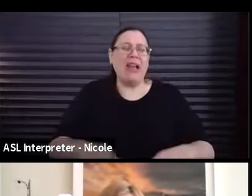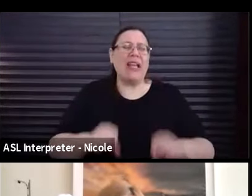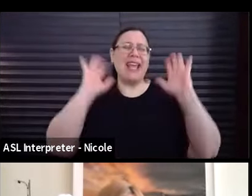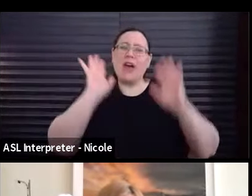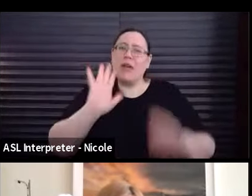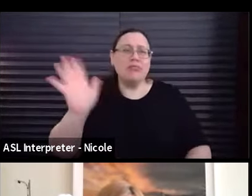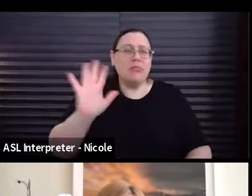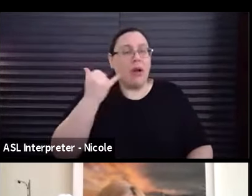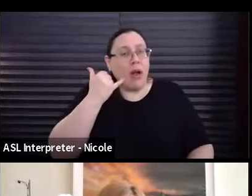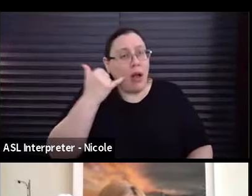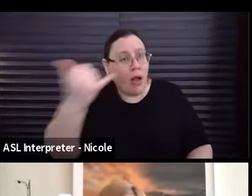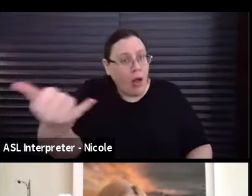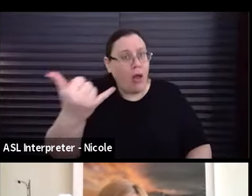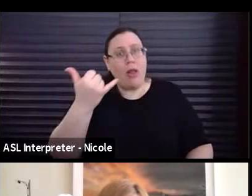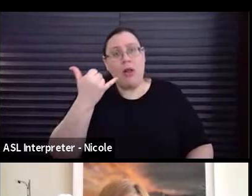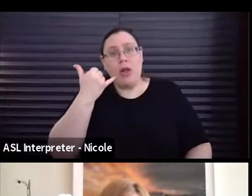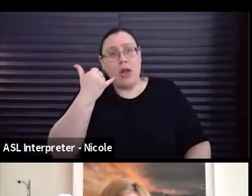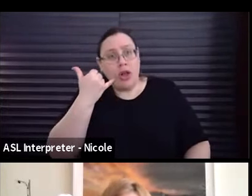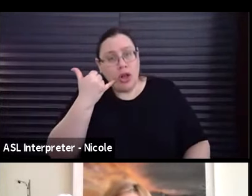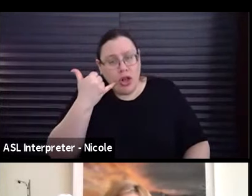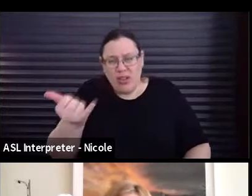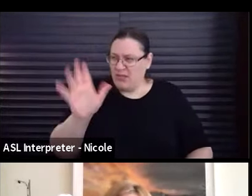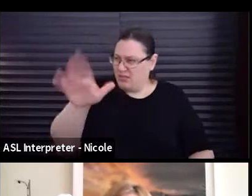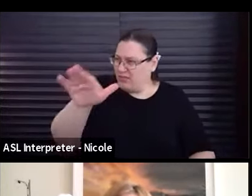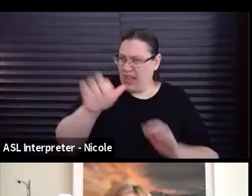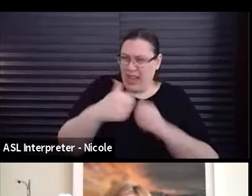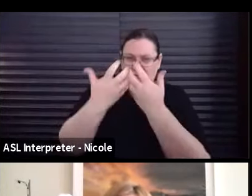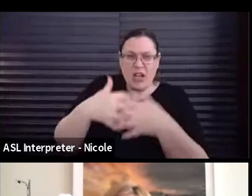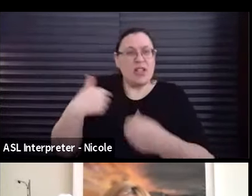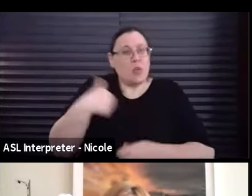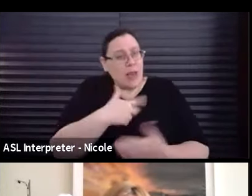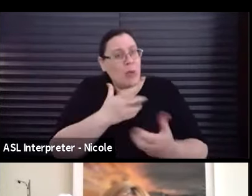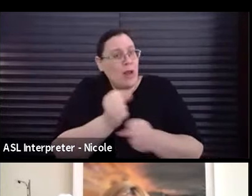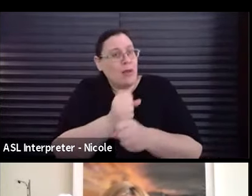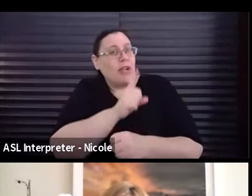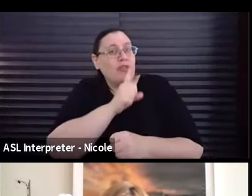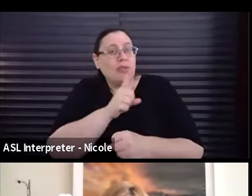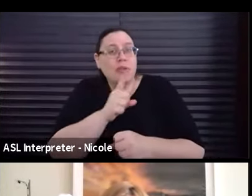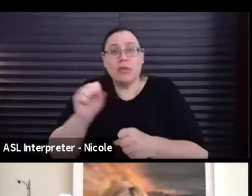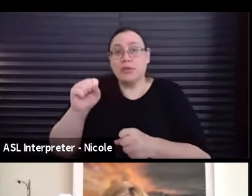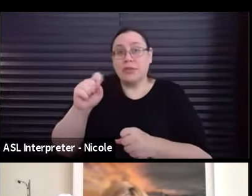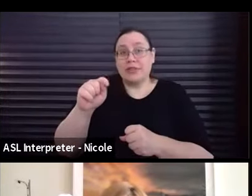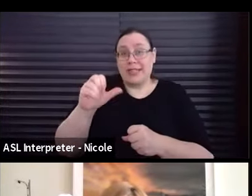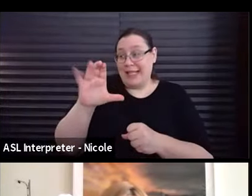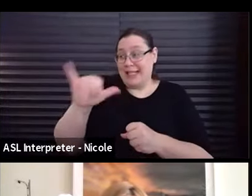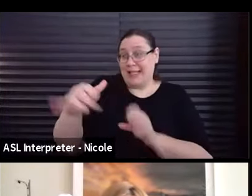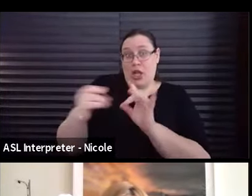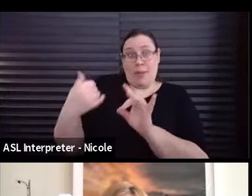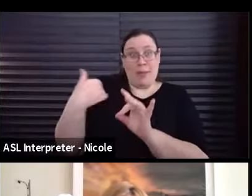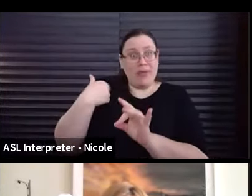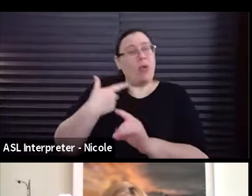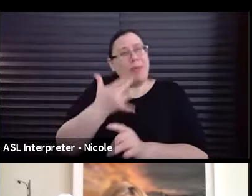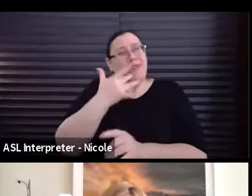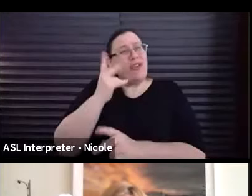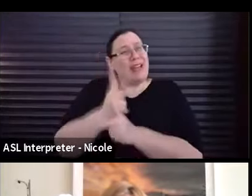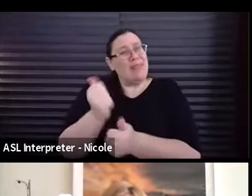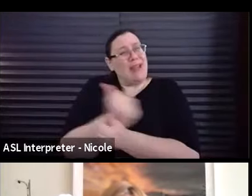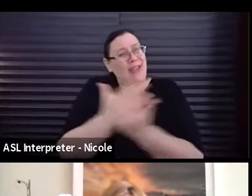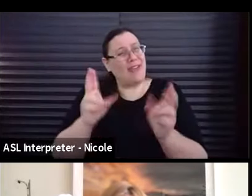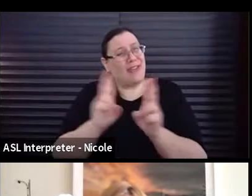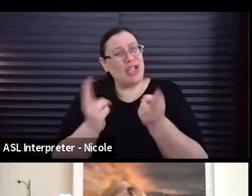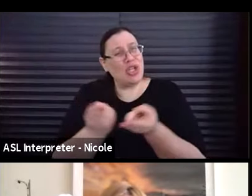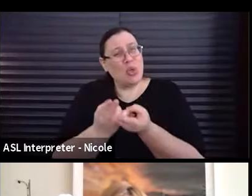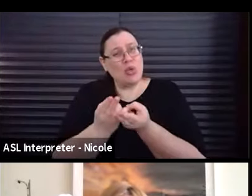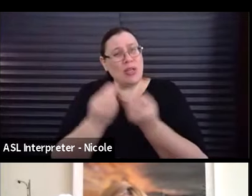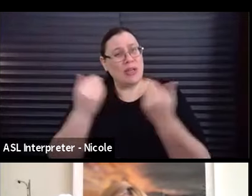Don't be afraid to call because we want to make sure just as Stacy said earlier, let's keep it all union and, uh, moving